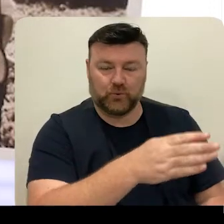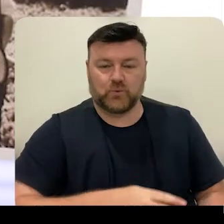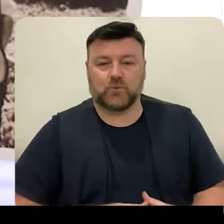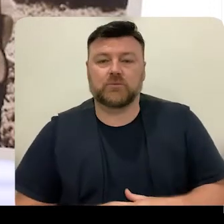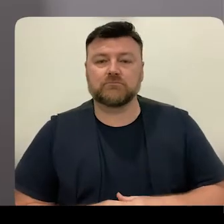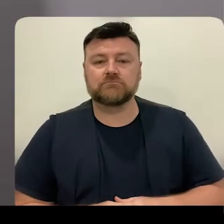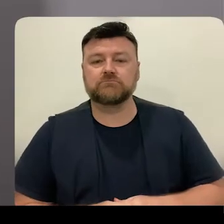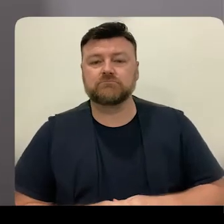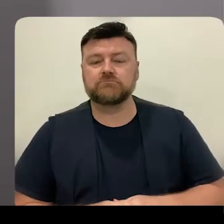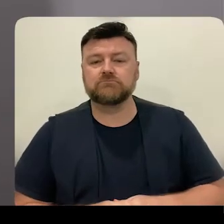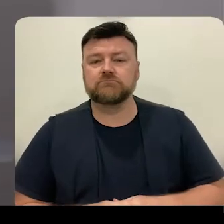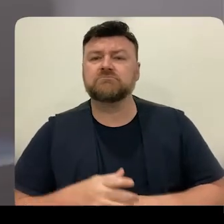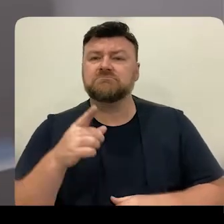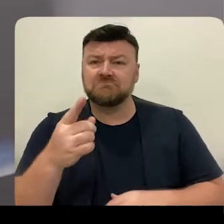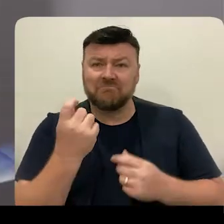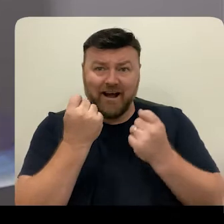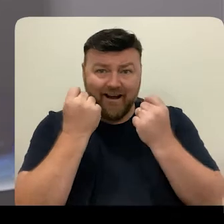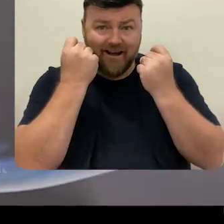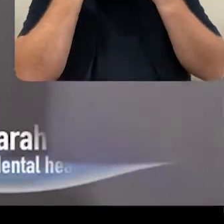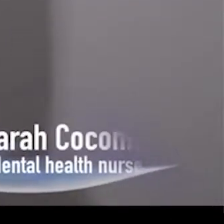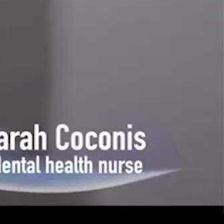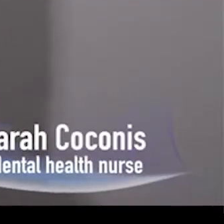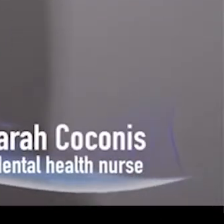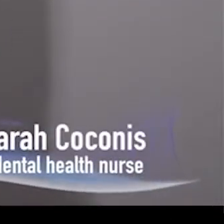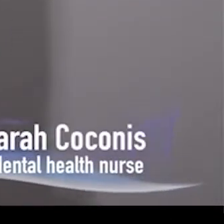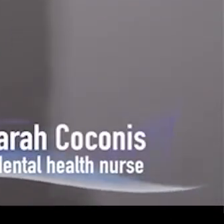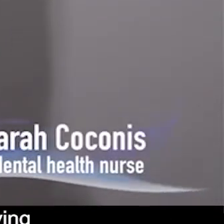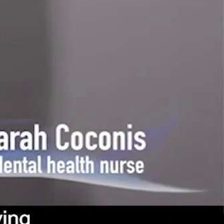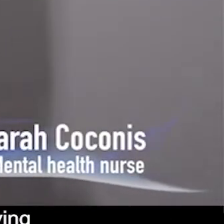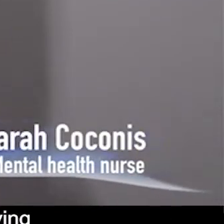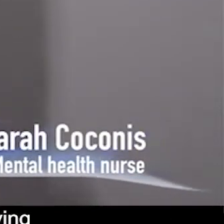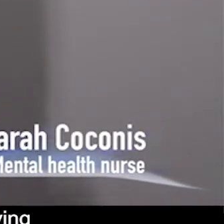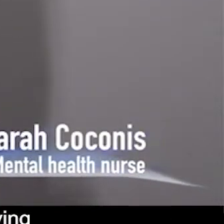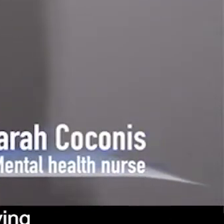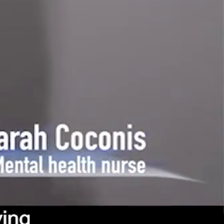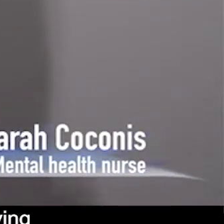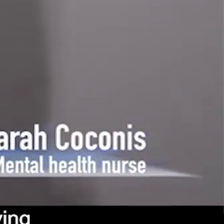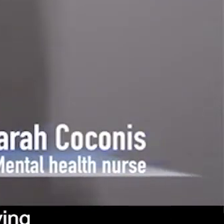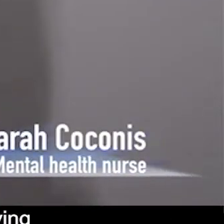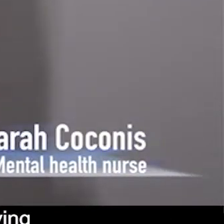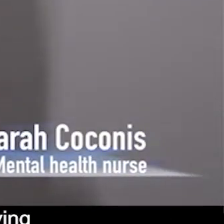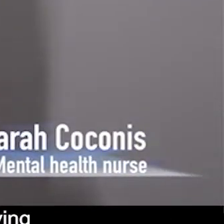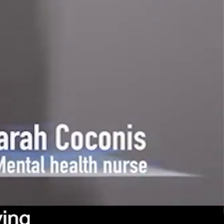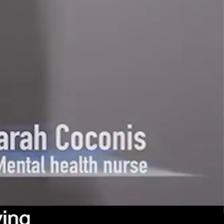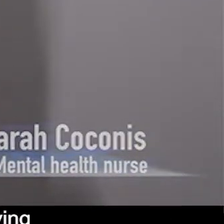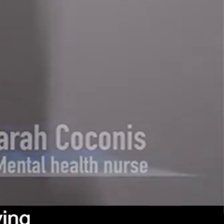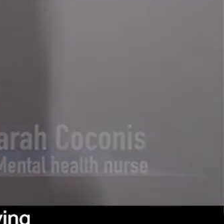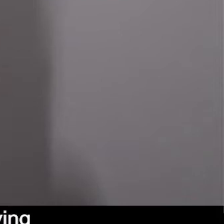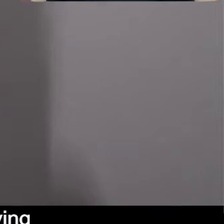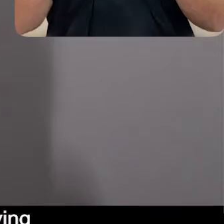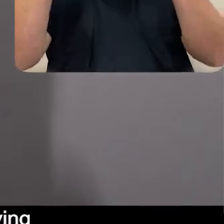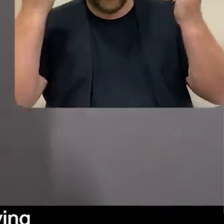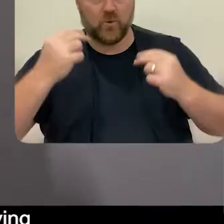childhood trauma is very helpful to me as a mental health nurse because it means that when